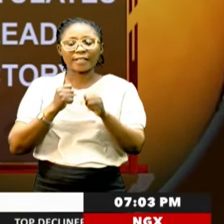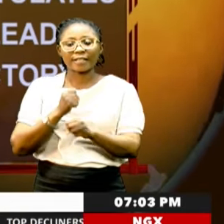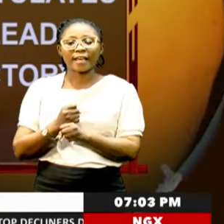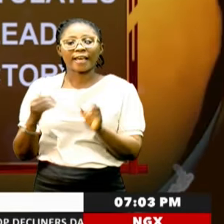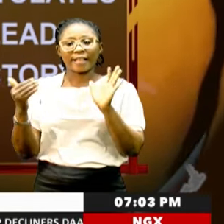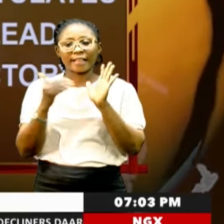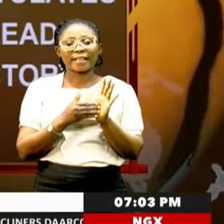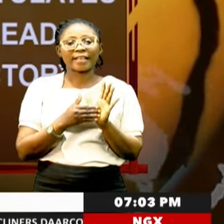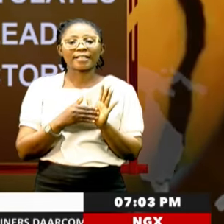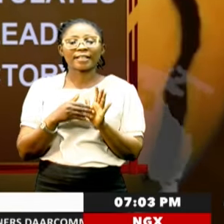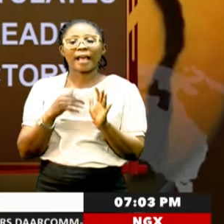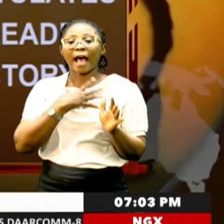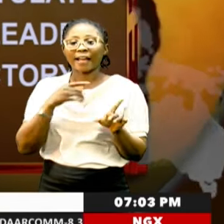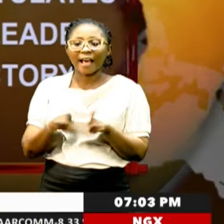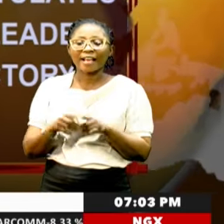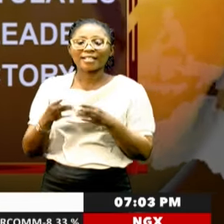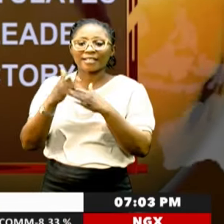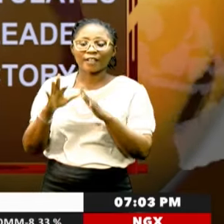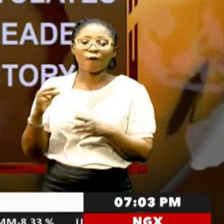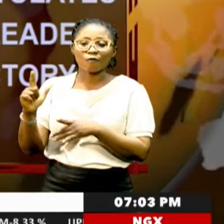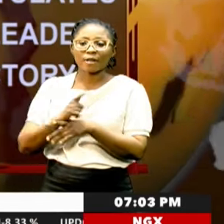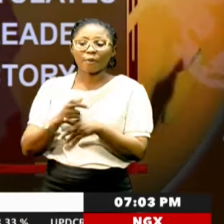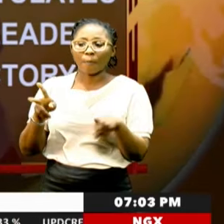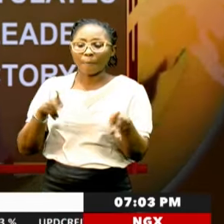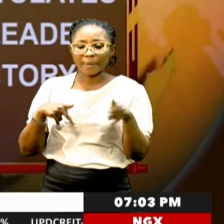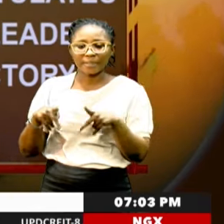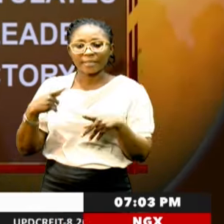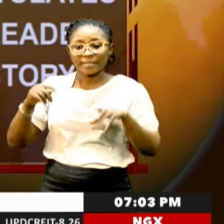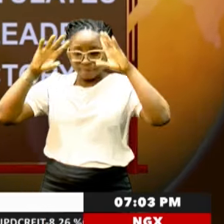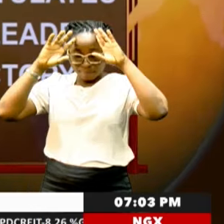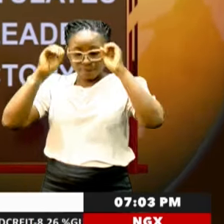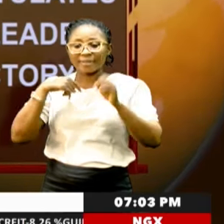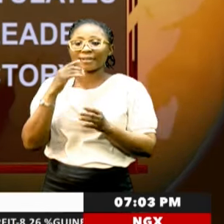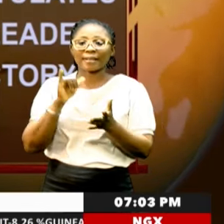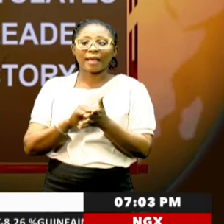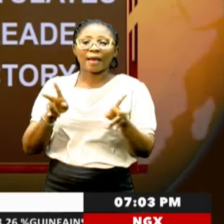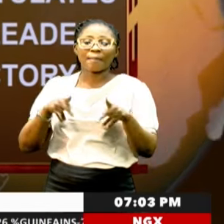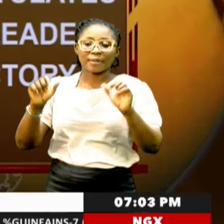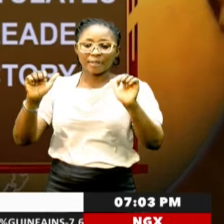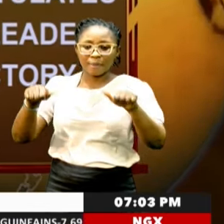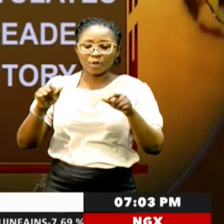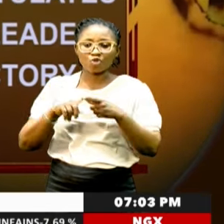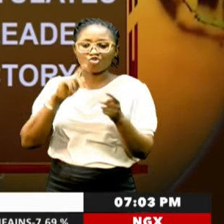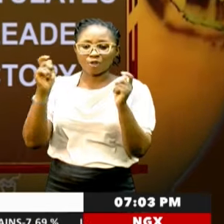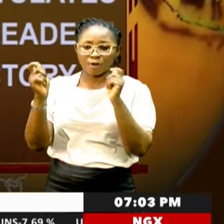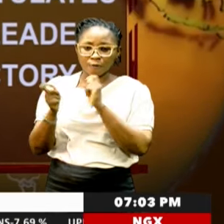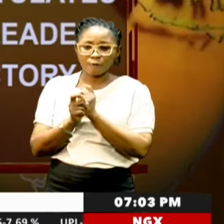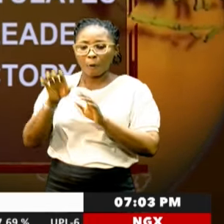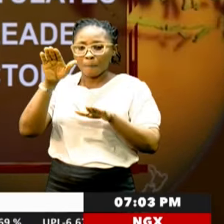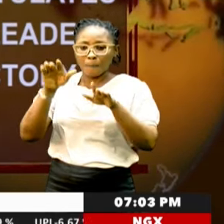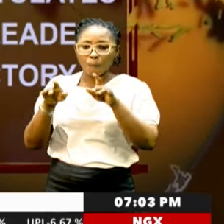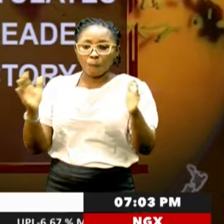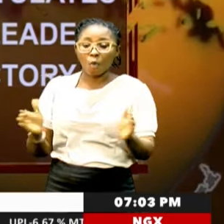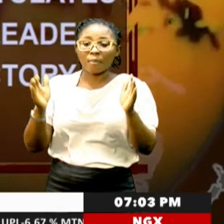opposition and as leader of the Liberal Party. The President stated that the party's ability to reform, mobilize